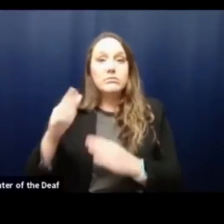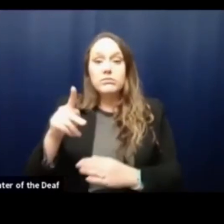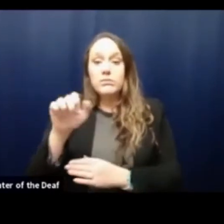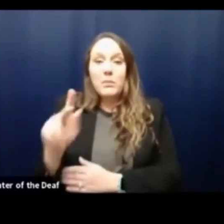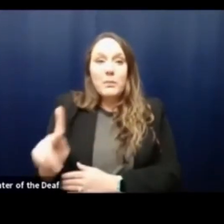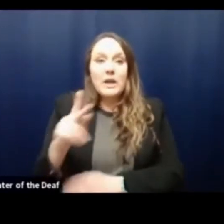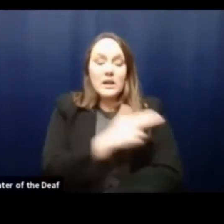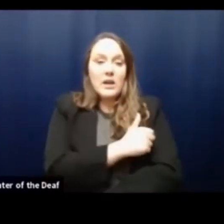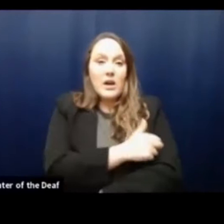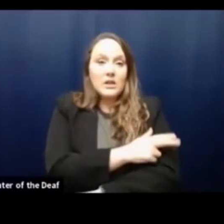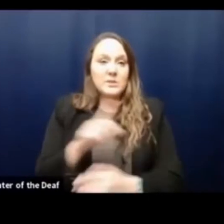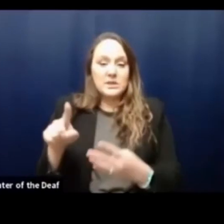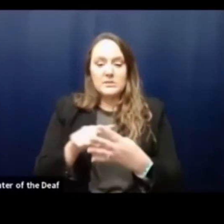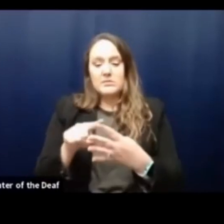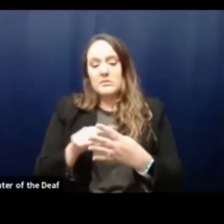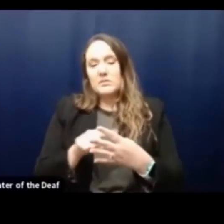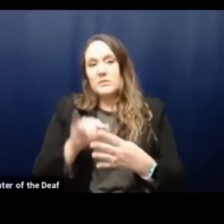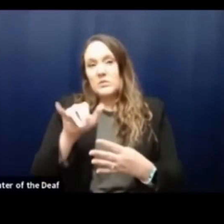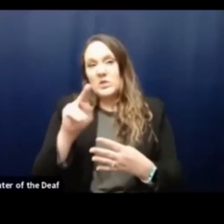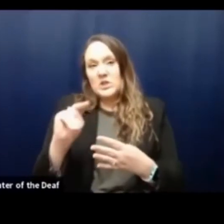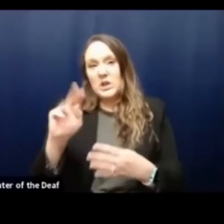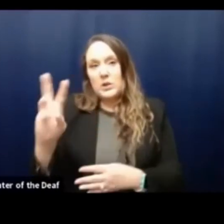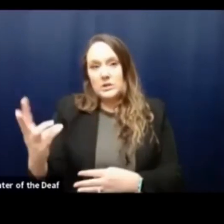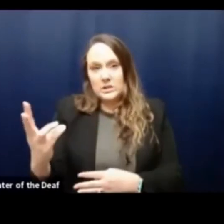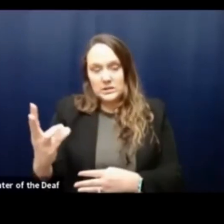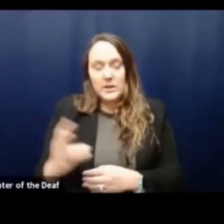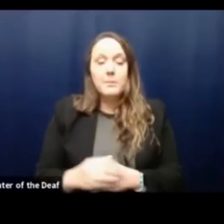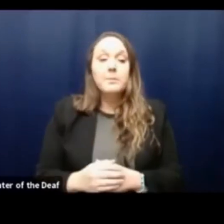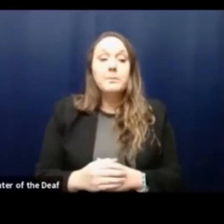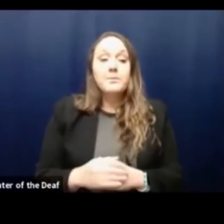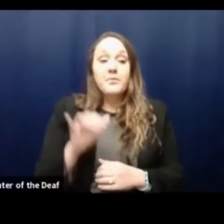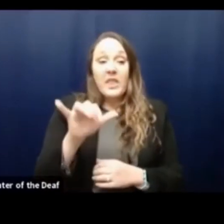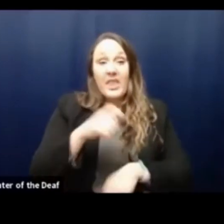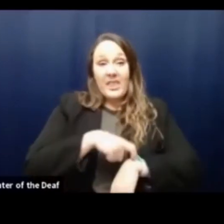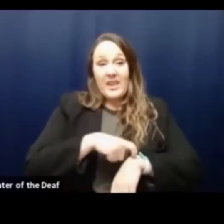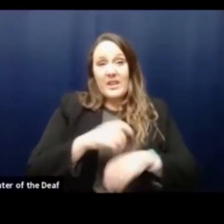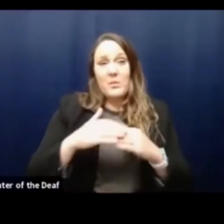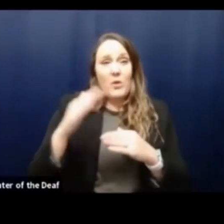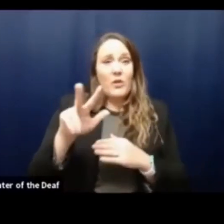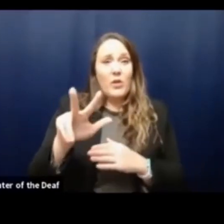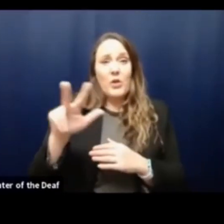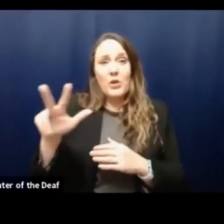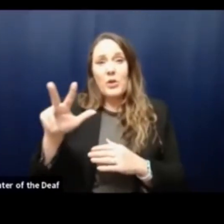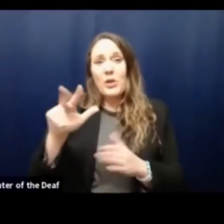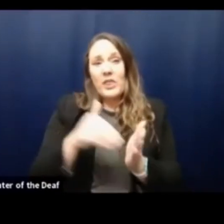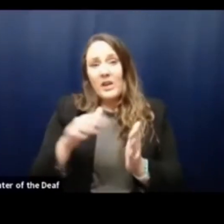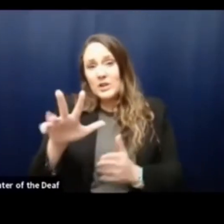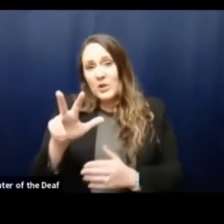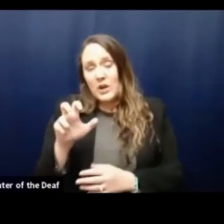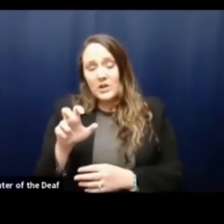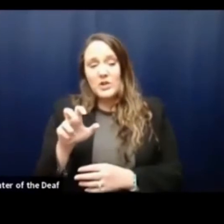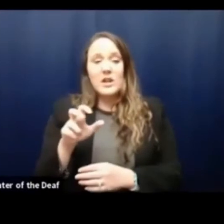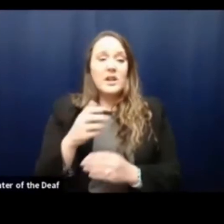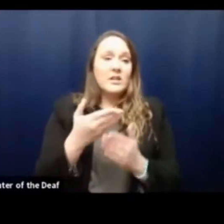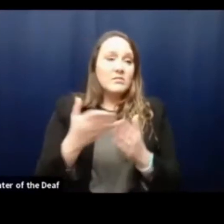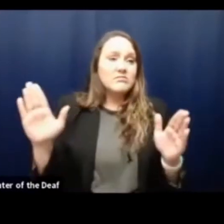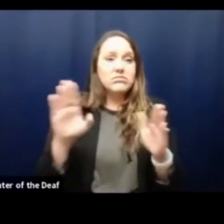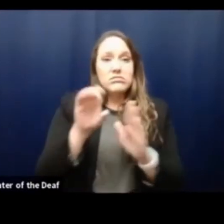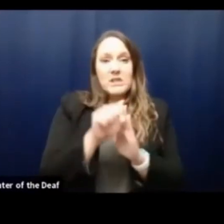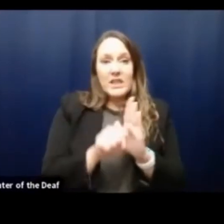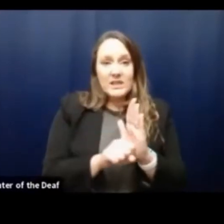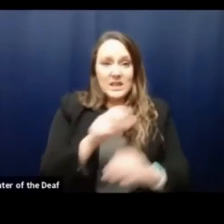of January, specifically January 6th. At that time, we had well over 3300 hospitalizations statewide and nearly 700